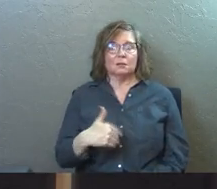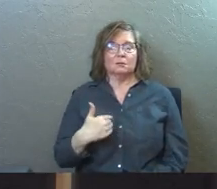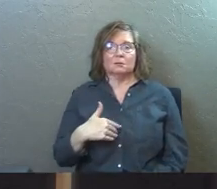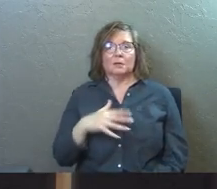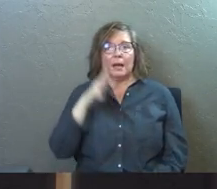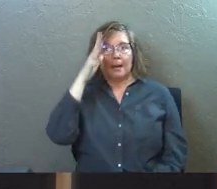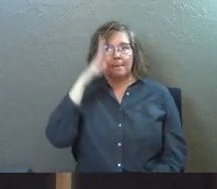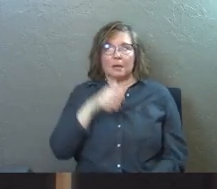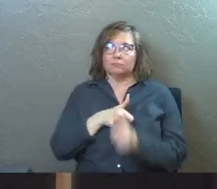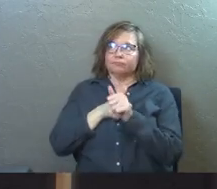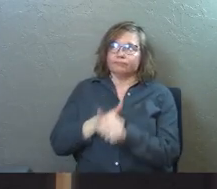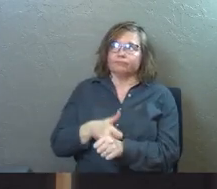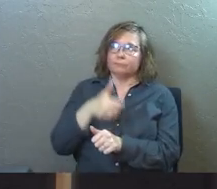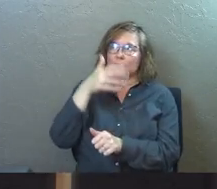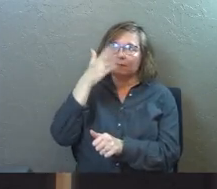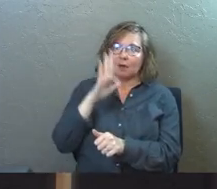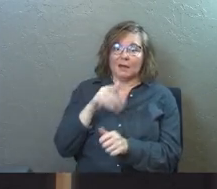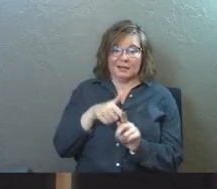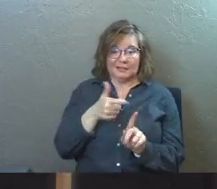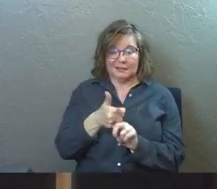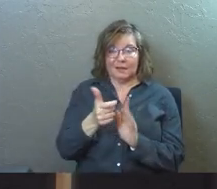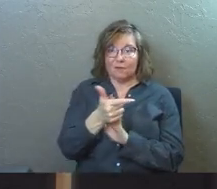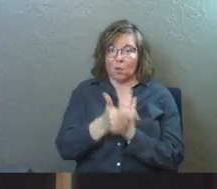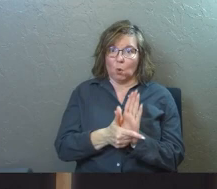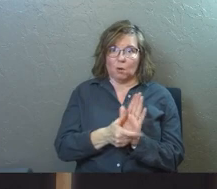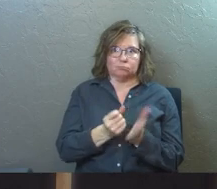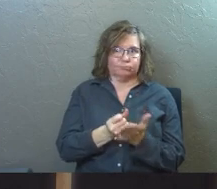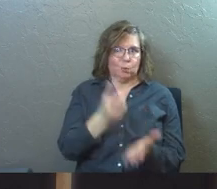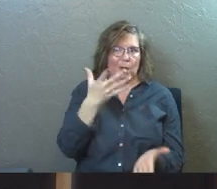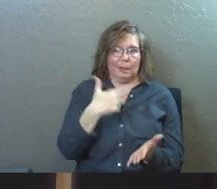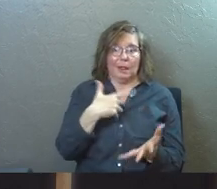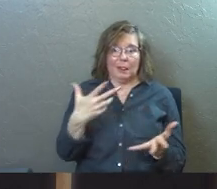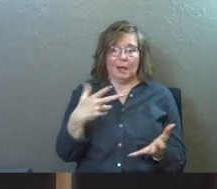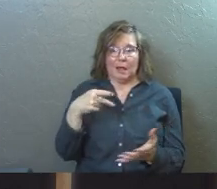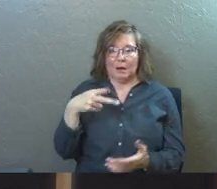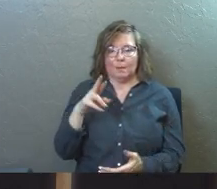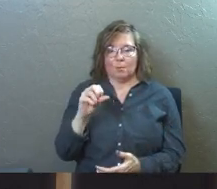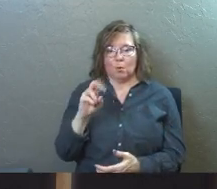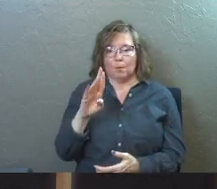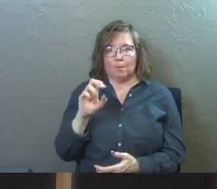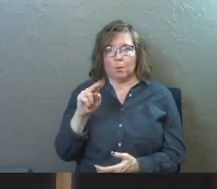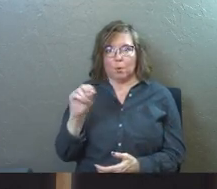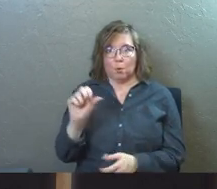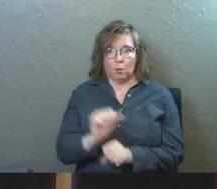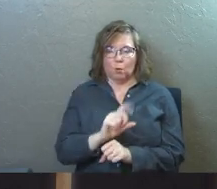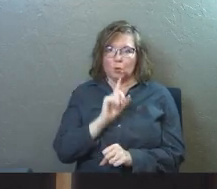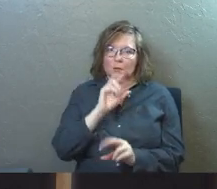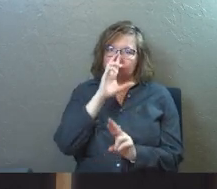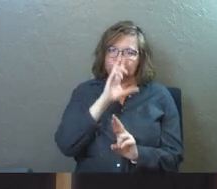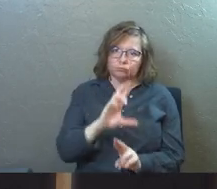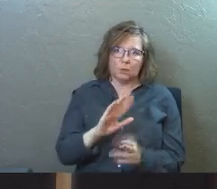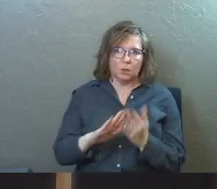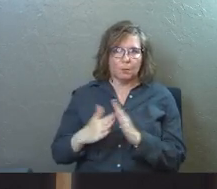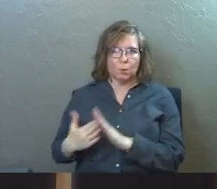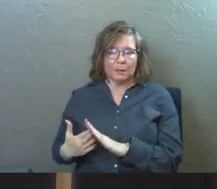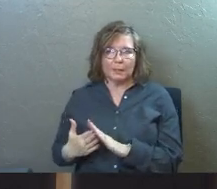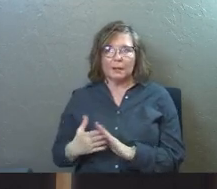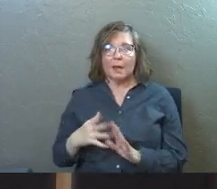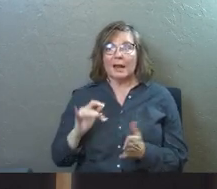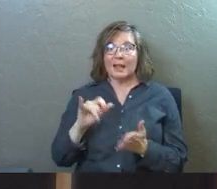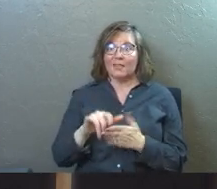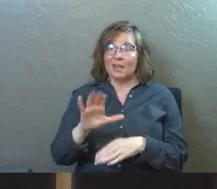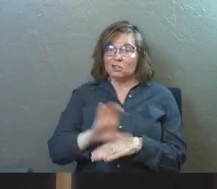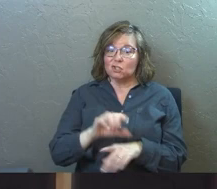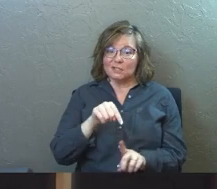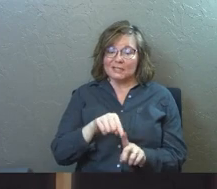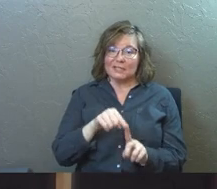such a man of God. He was a lawyer. He made a lot of money, did a lot of pro bono work, was super respected in the community. And